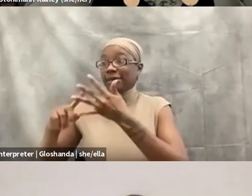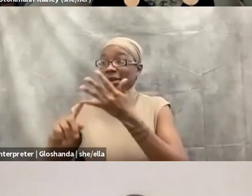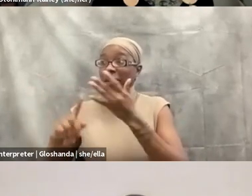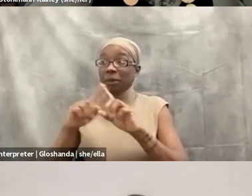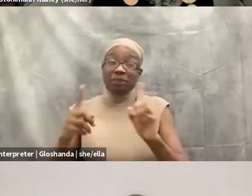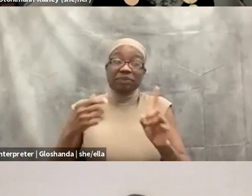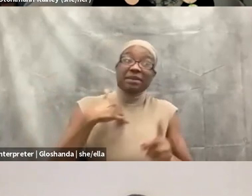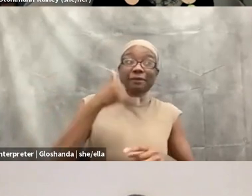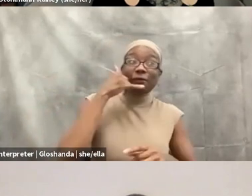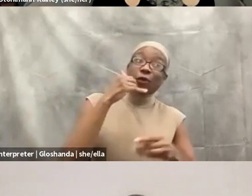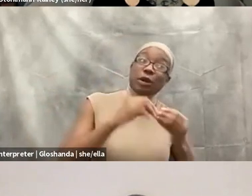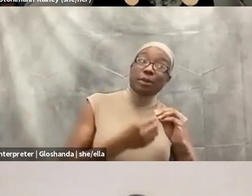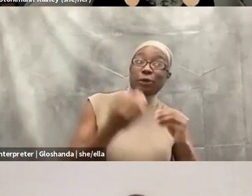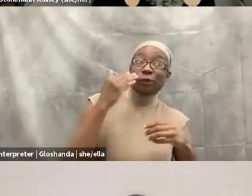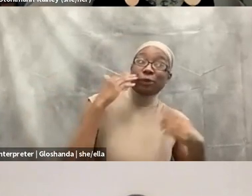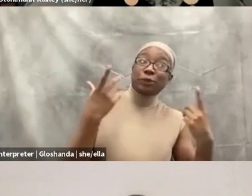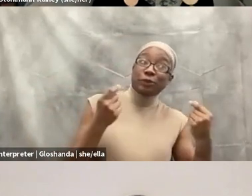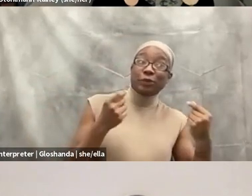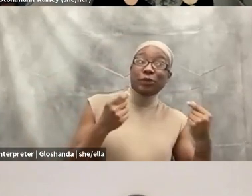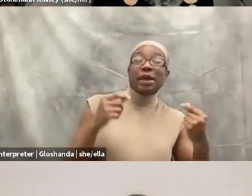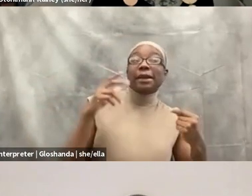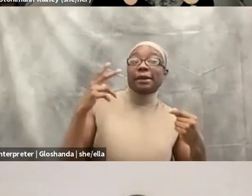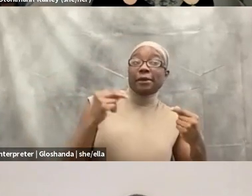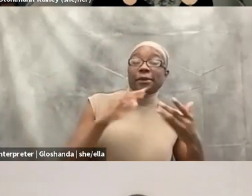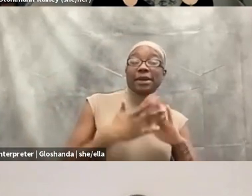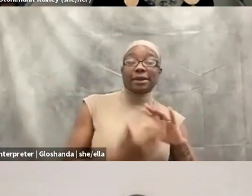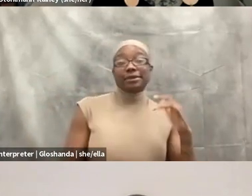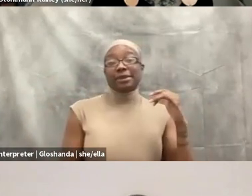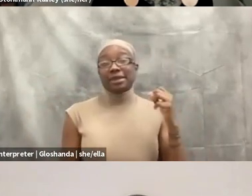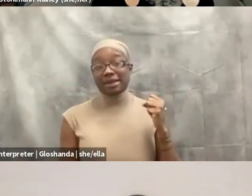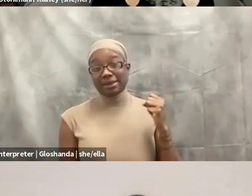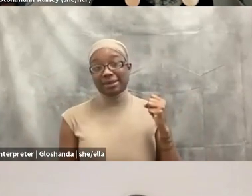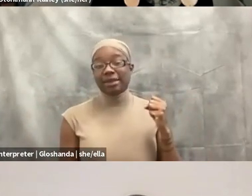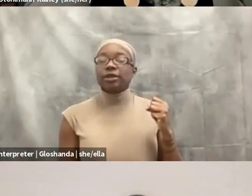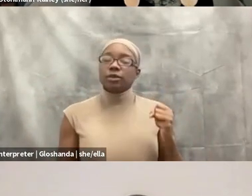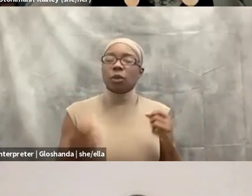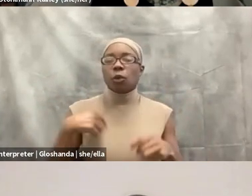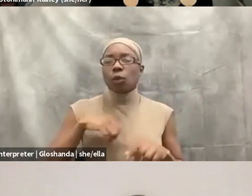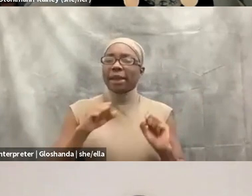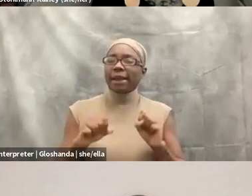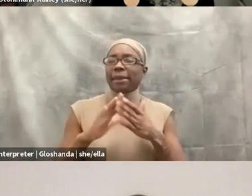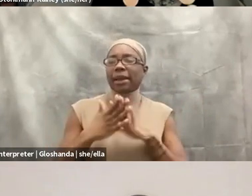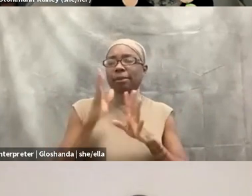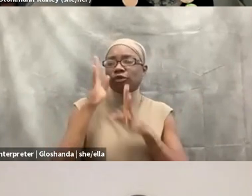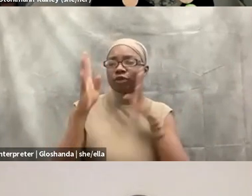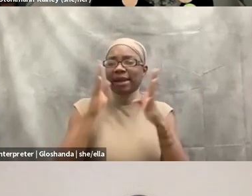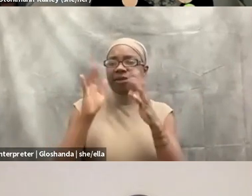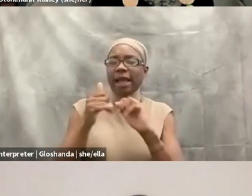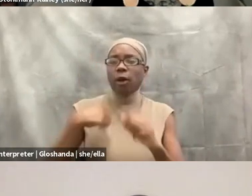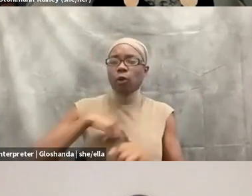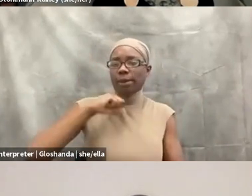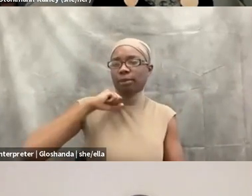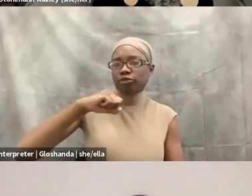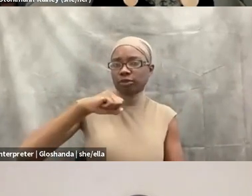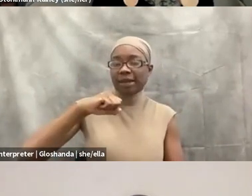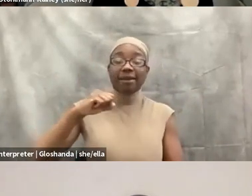they know what's good. And a no turns into a yes. And so I think that, um, we can be super creative with how we push back and some